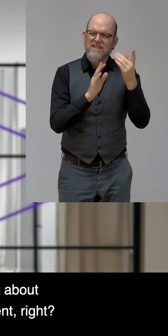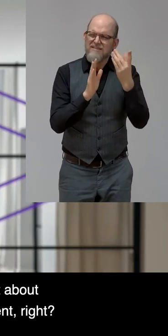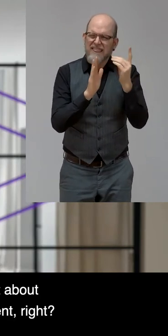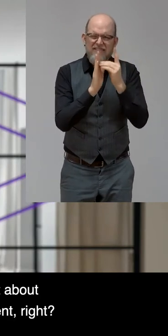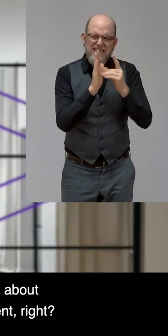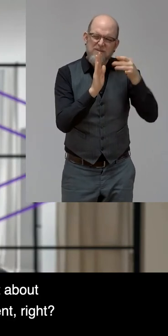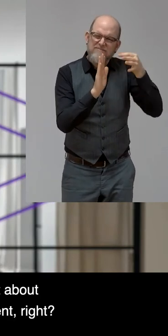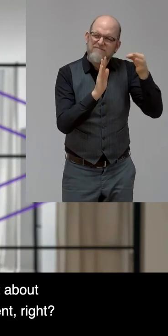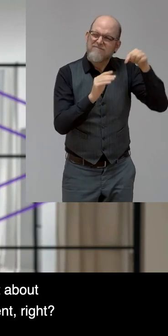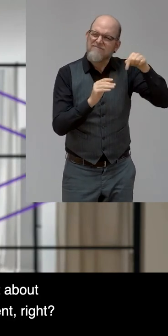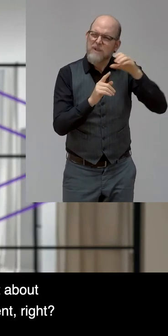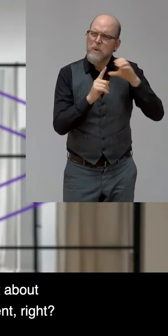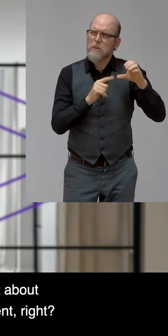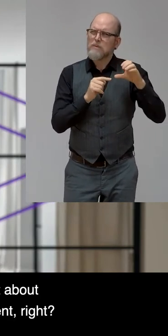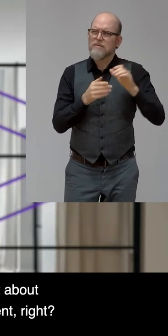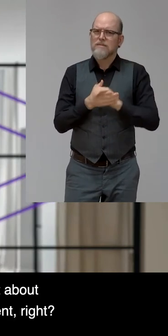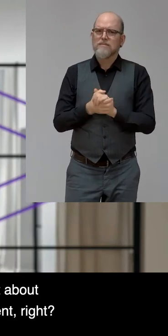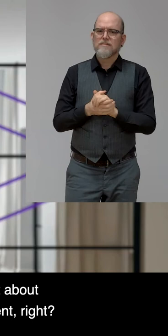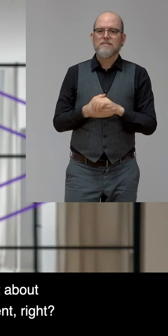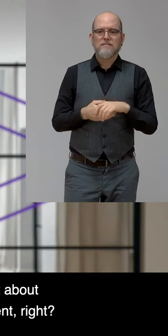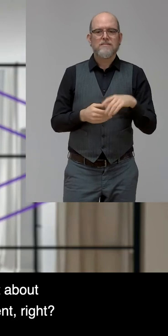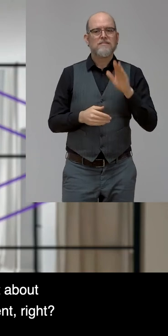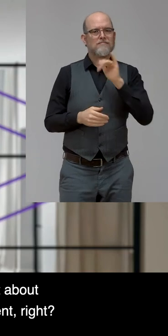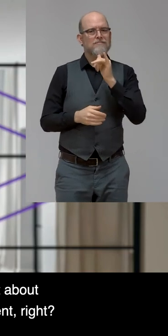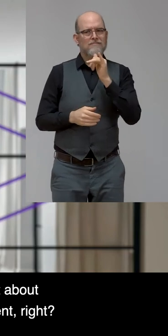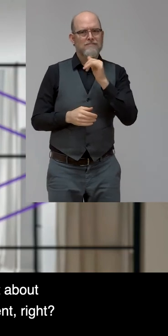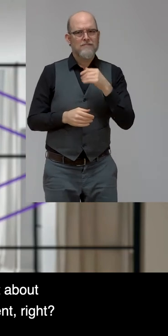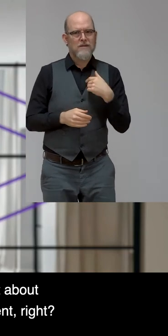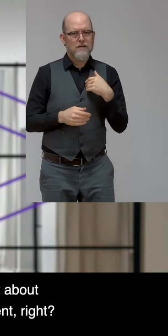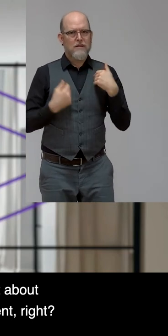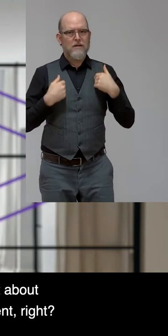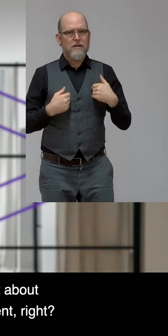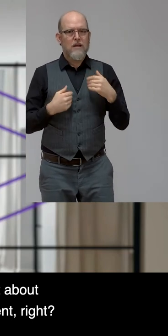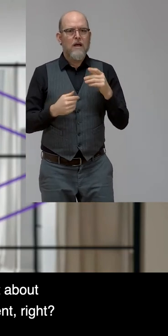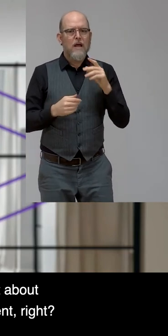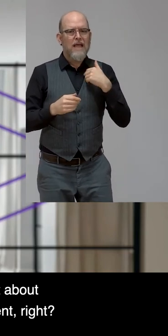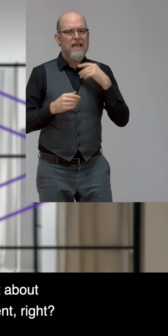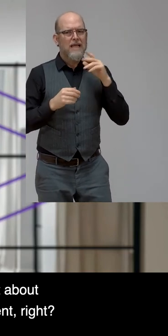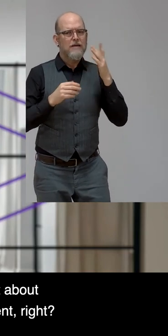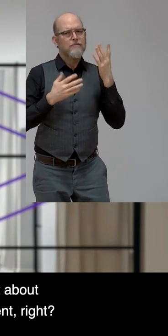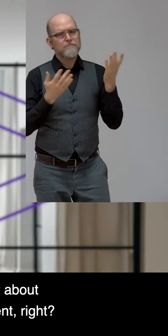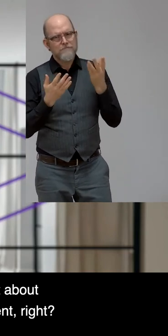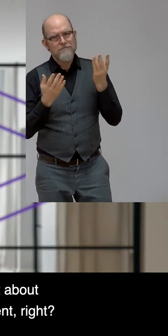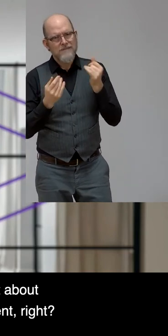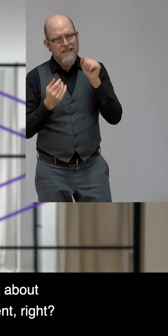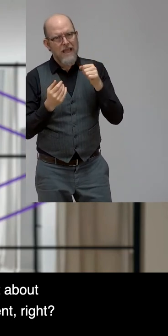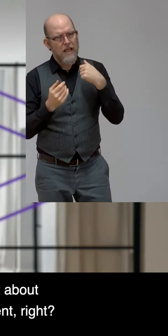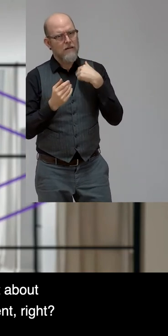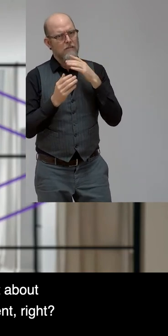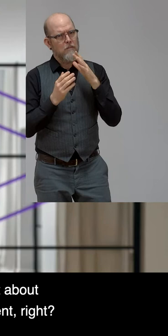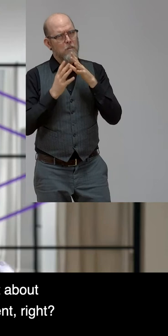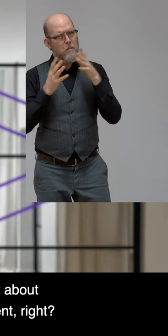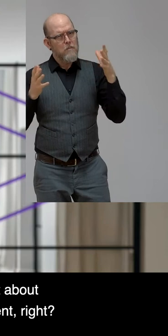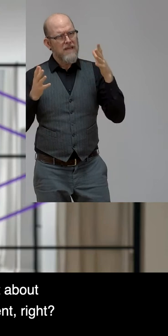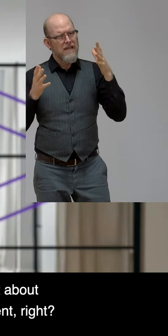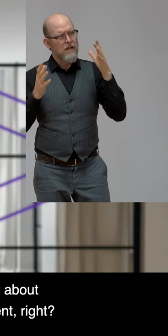Yeah, so what I find is, you know, if we're talking broadly, right, about culture,